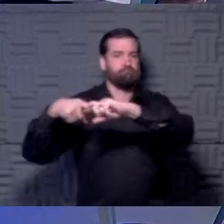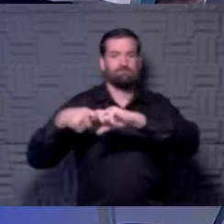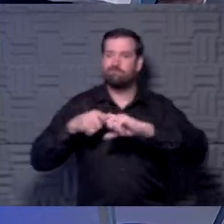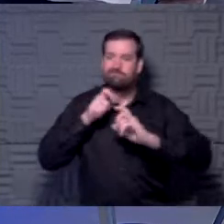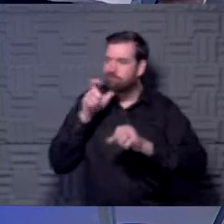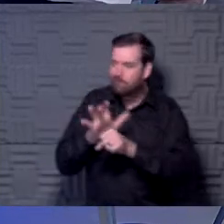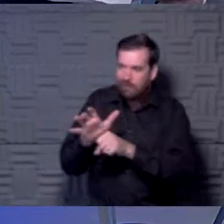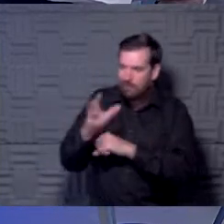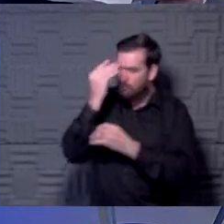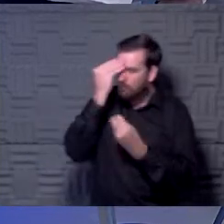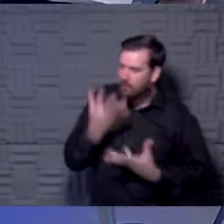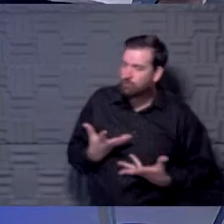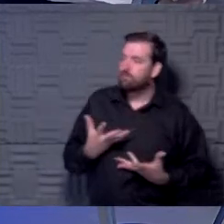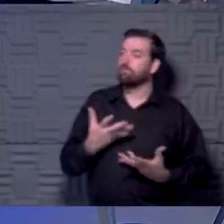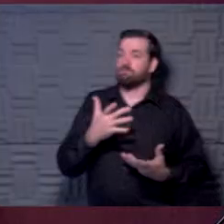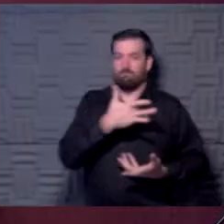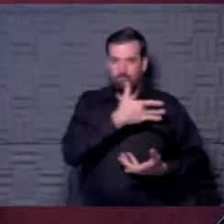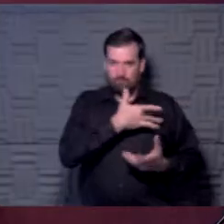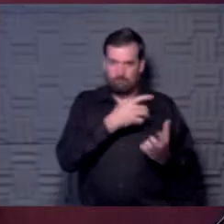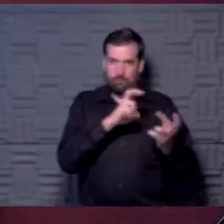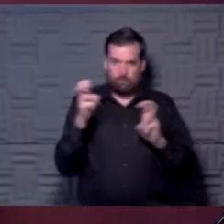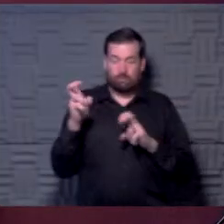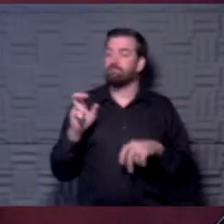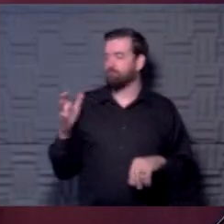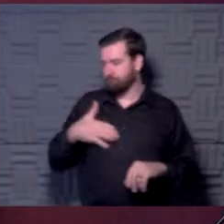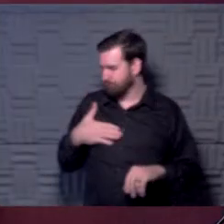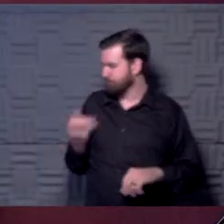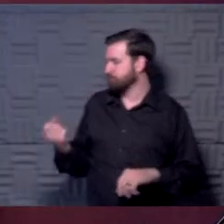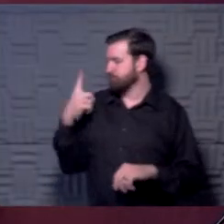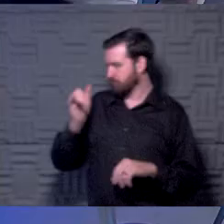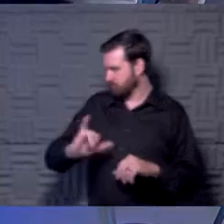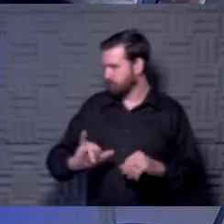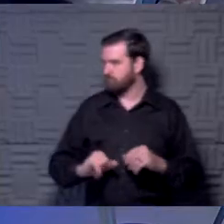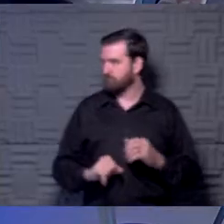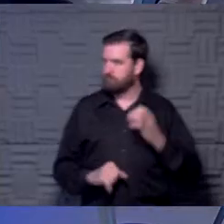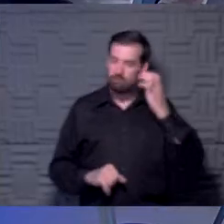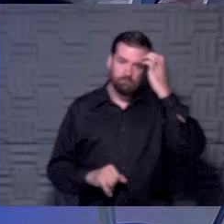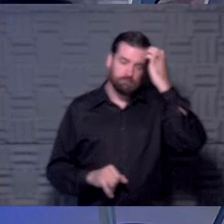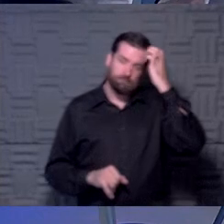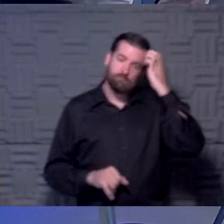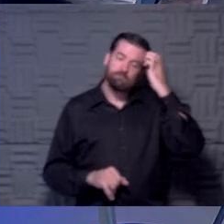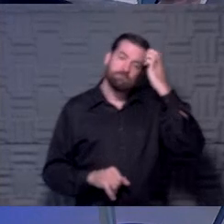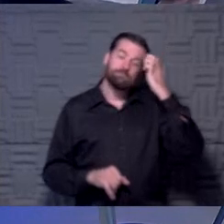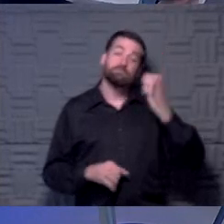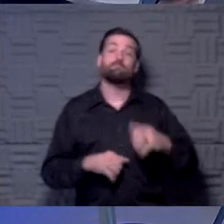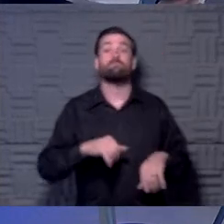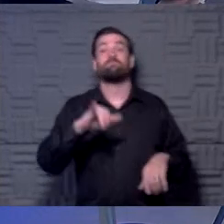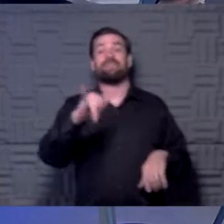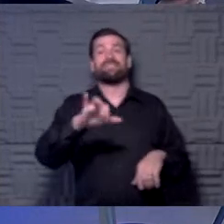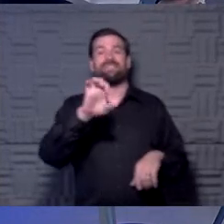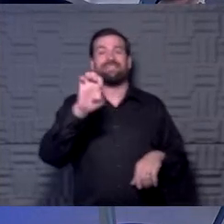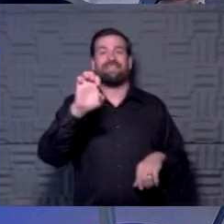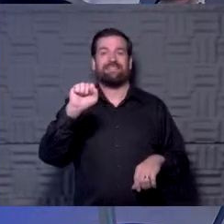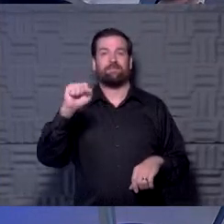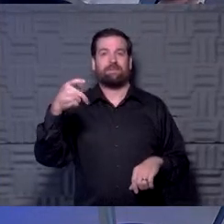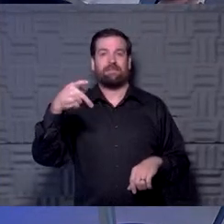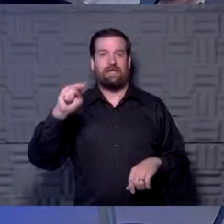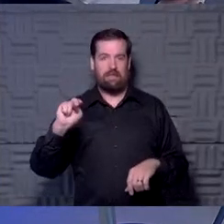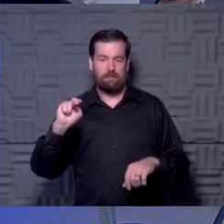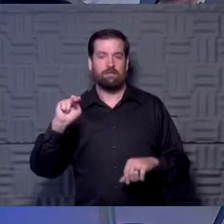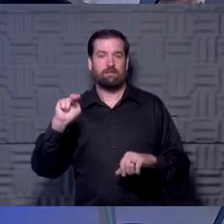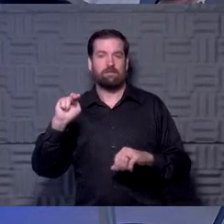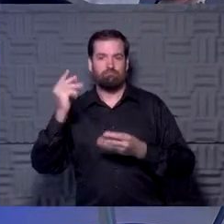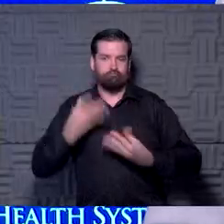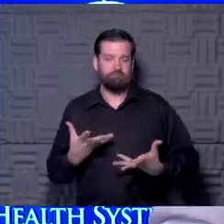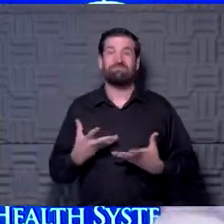they'd had some myocarditis in some of their athletes. That's my understanding. Yeah. That's ESPN's reporting. That's my